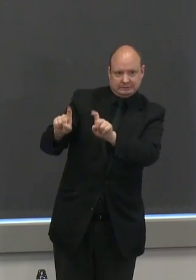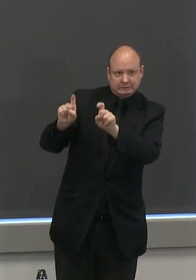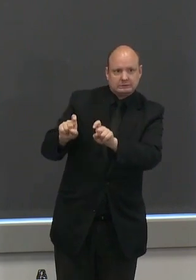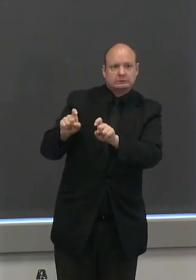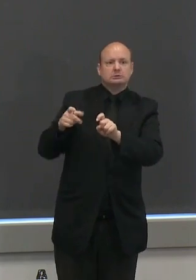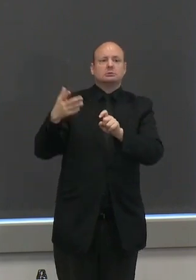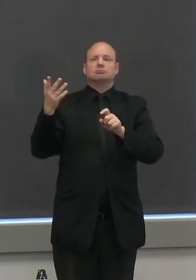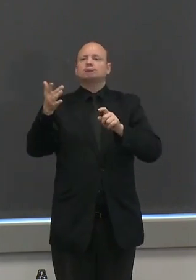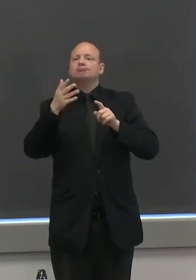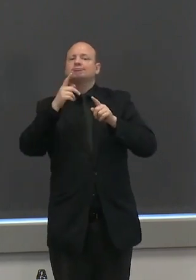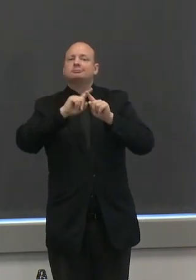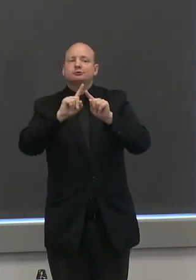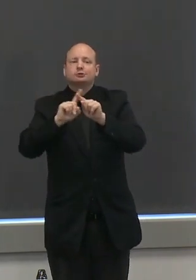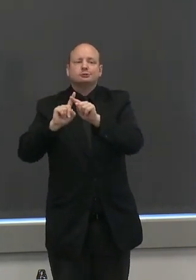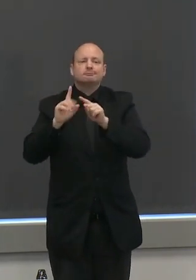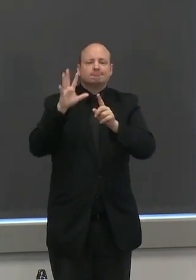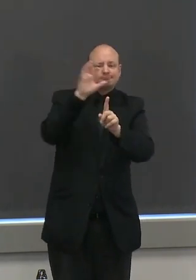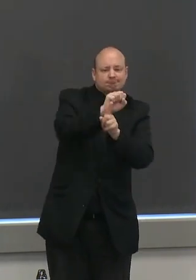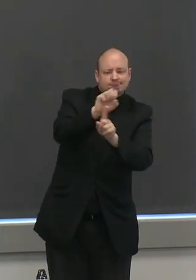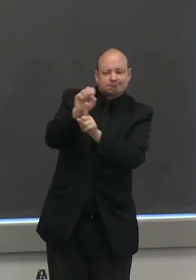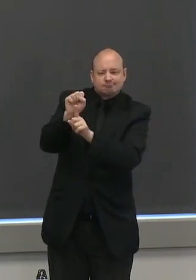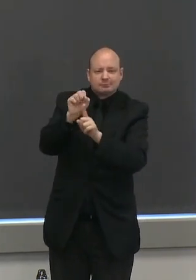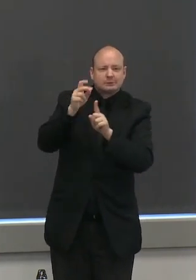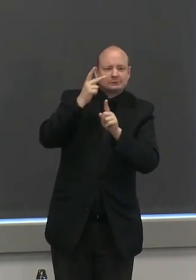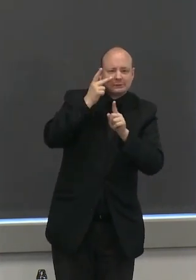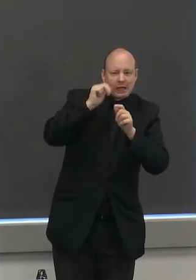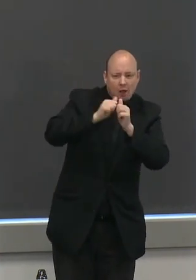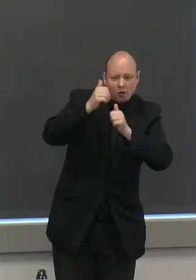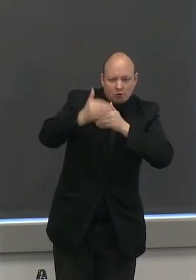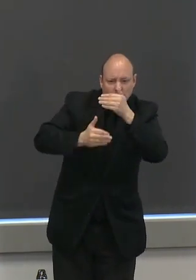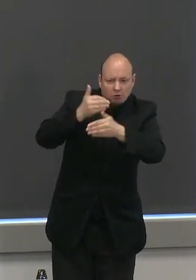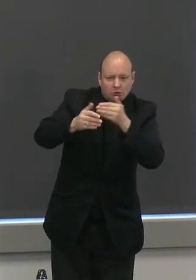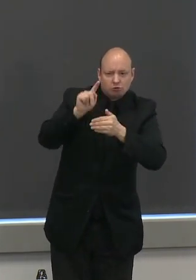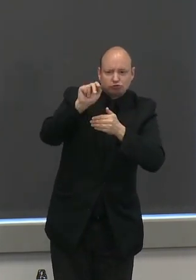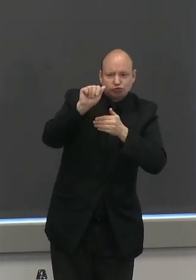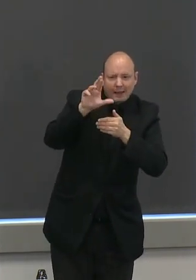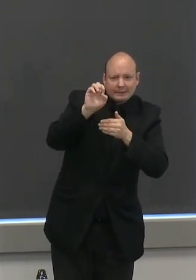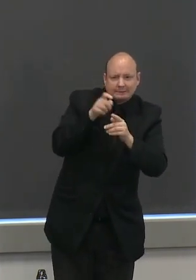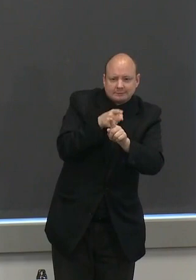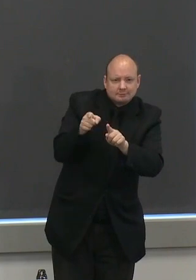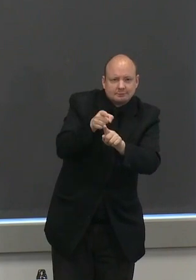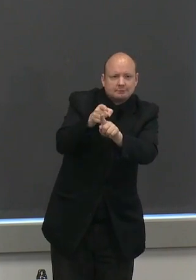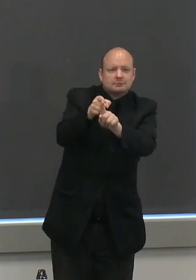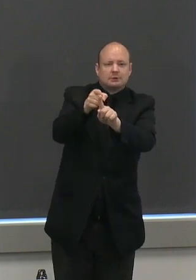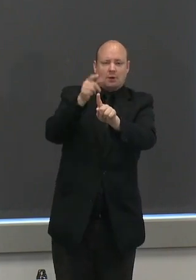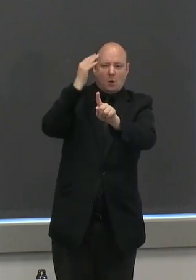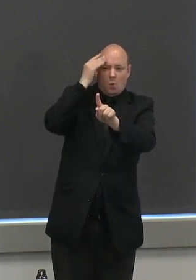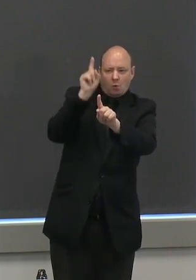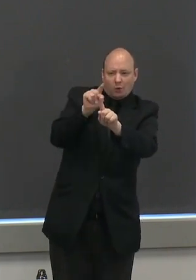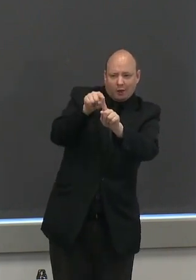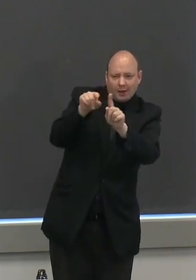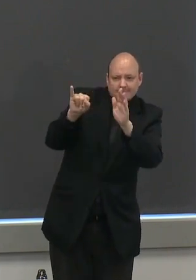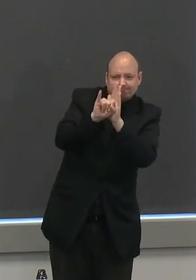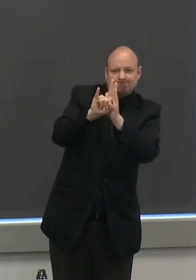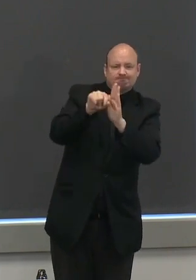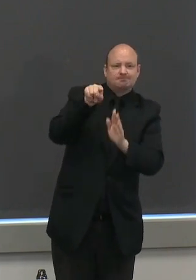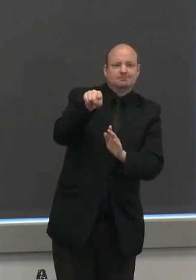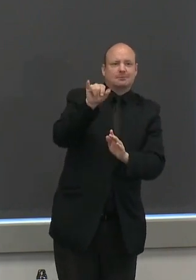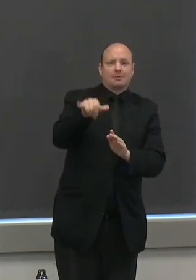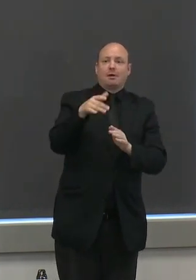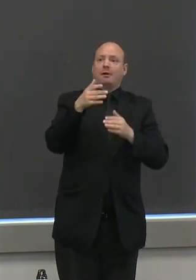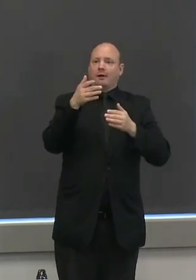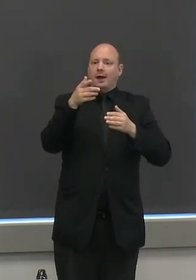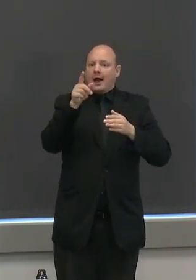we must understand the prevalence of the disease in oregon testing and tracing serve two